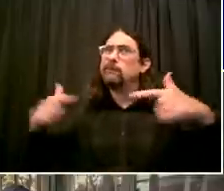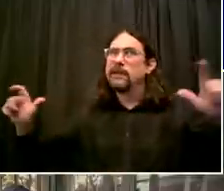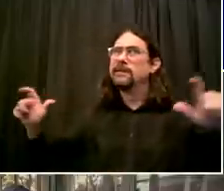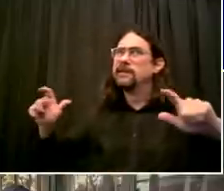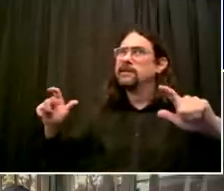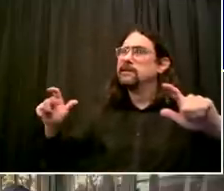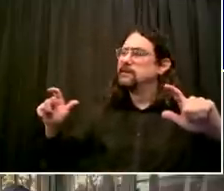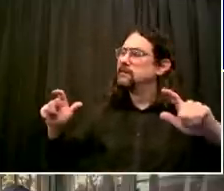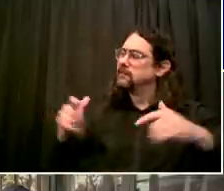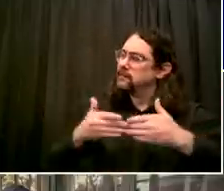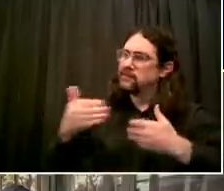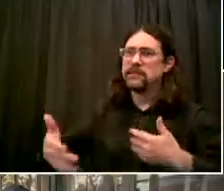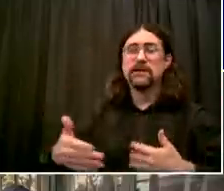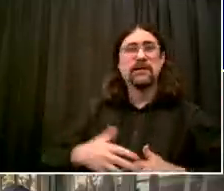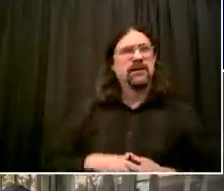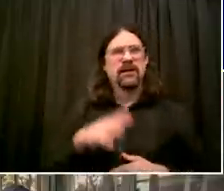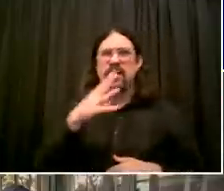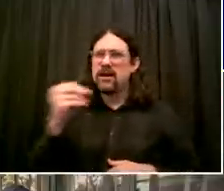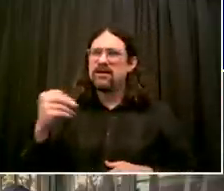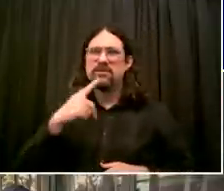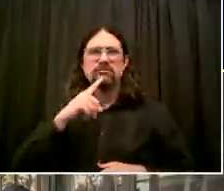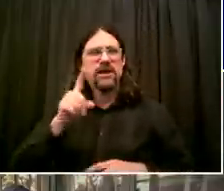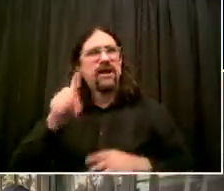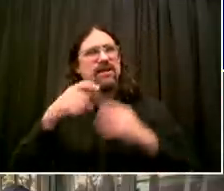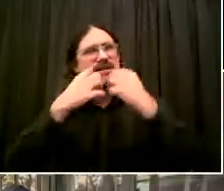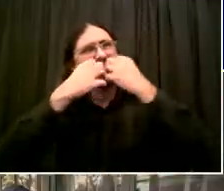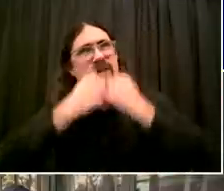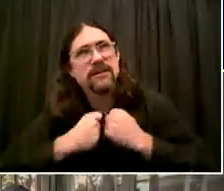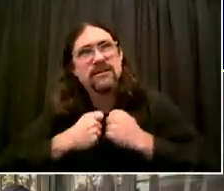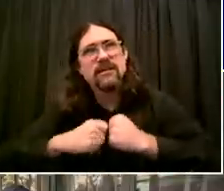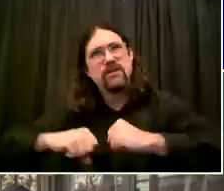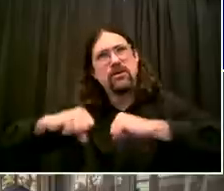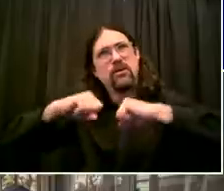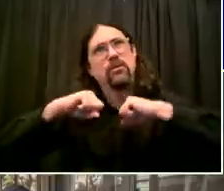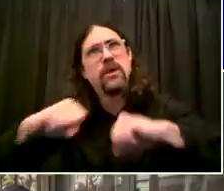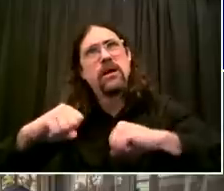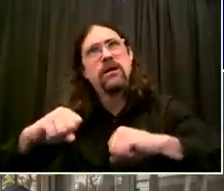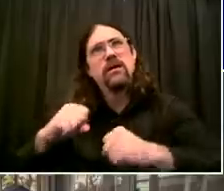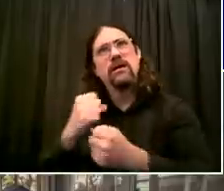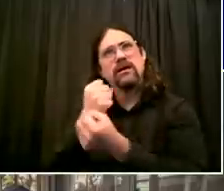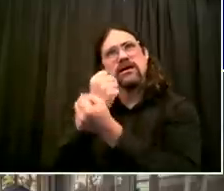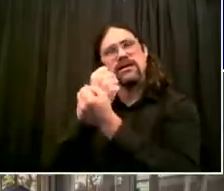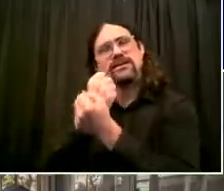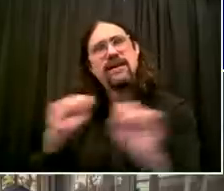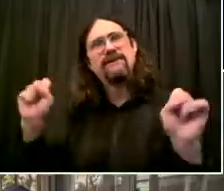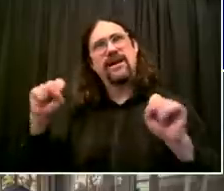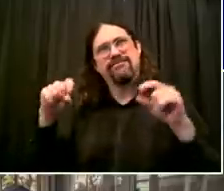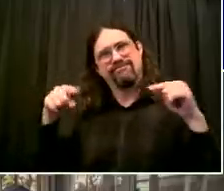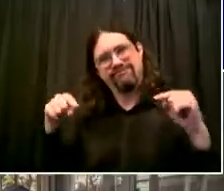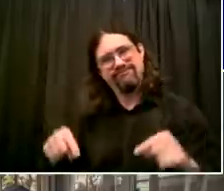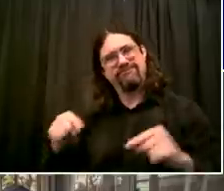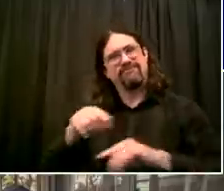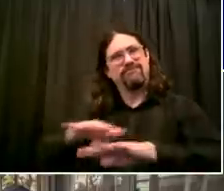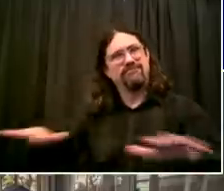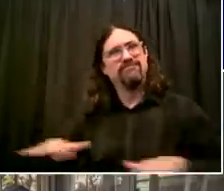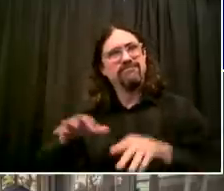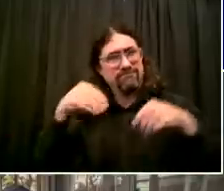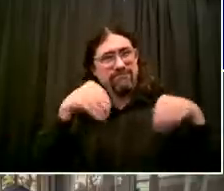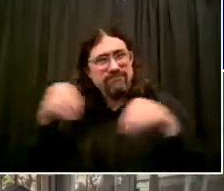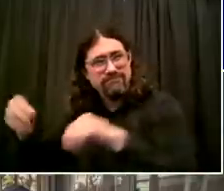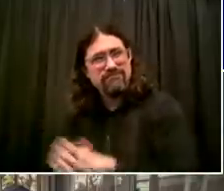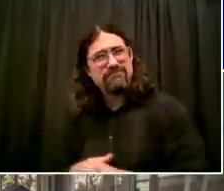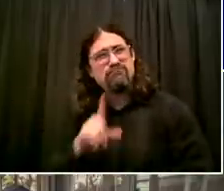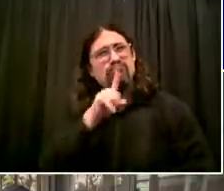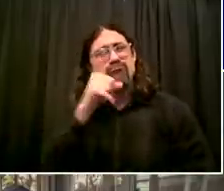of who we are, not just because it's a big part of our economy, not just because we honor the entrepreneurship of everyone involved, not just